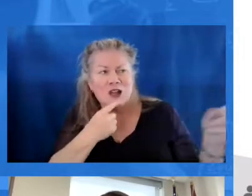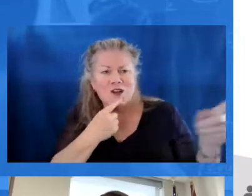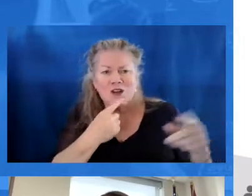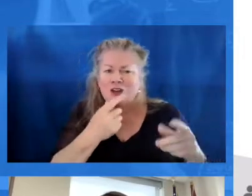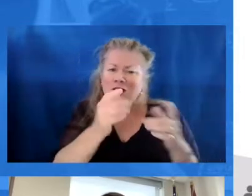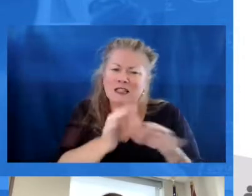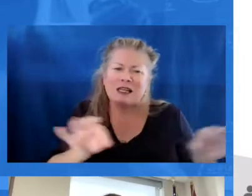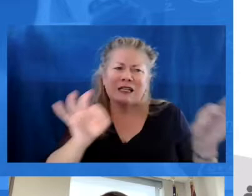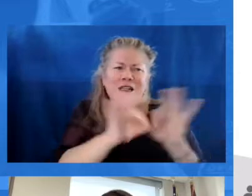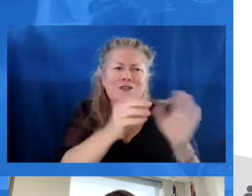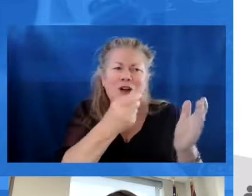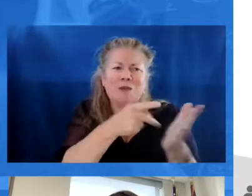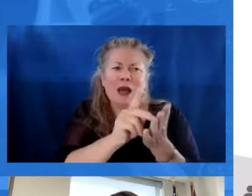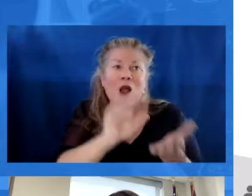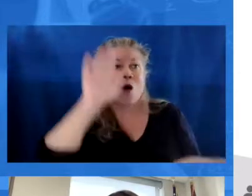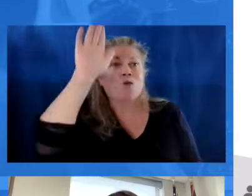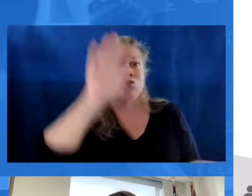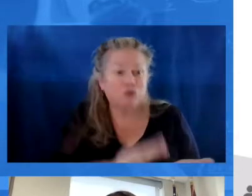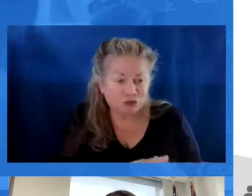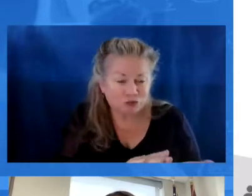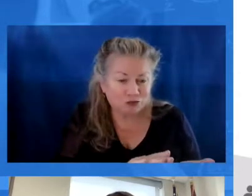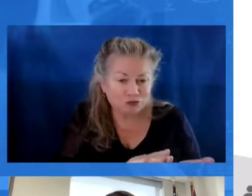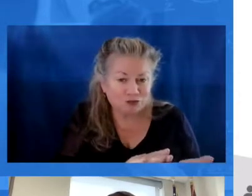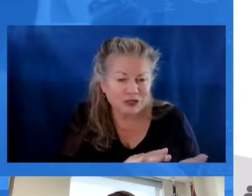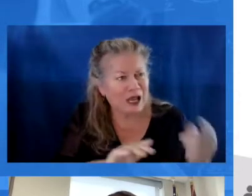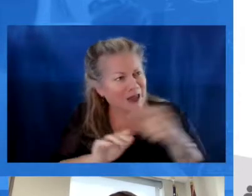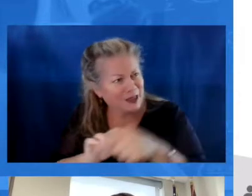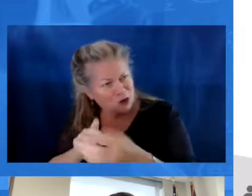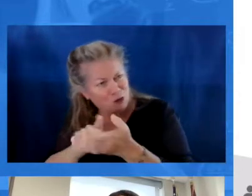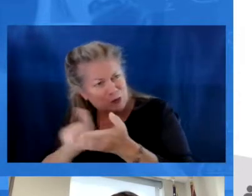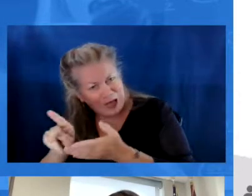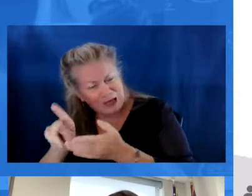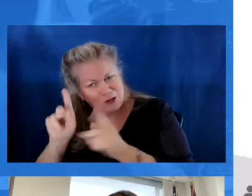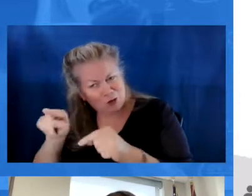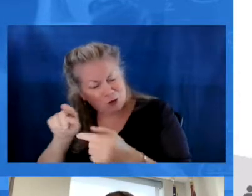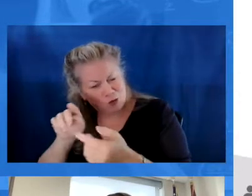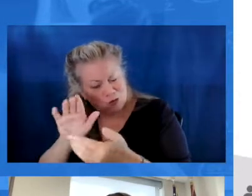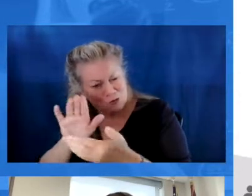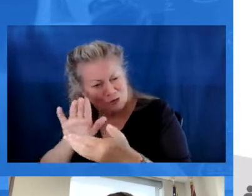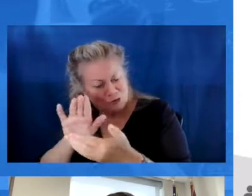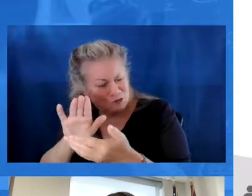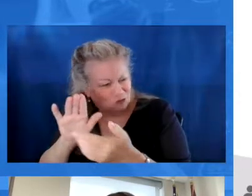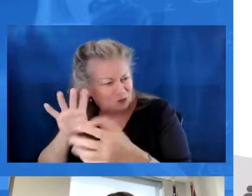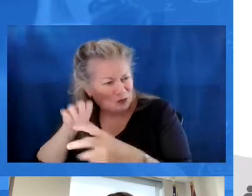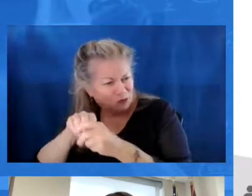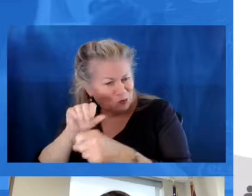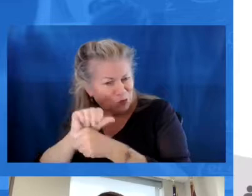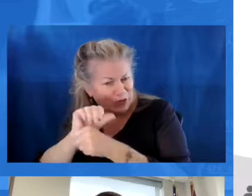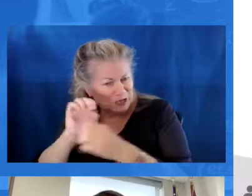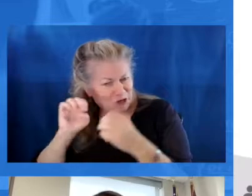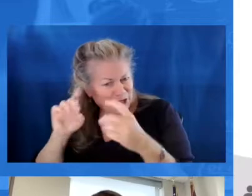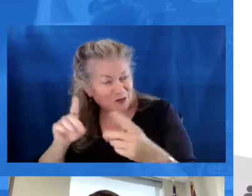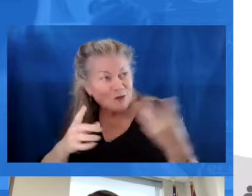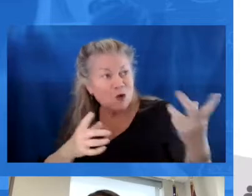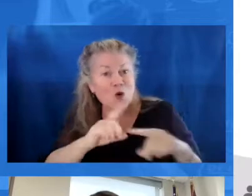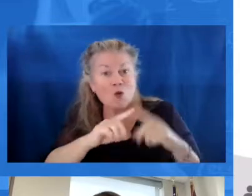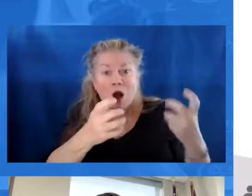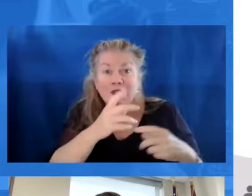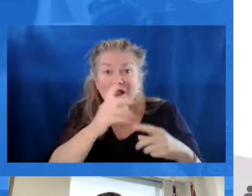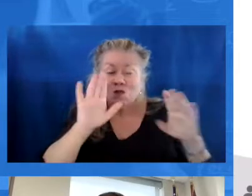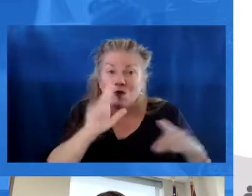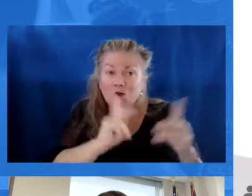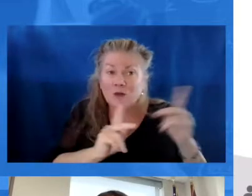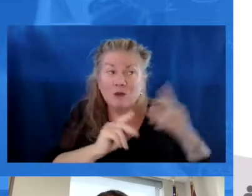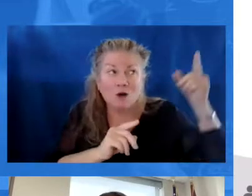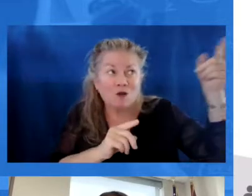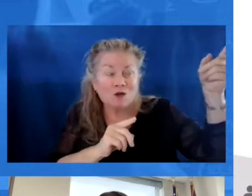sell to say, take a really significant pay cut and then pay to have the privilege of being in education. And what we want to say is we want all of these